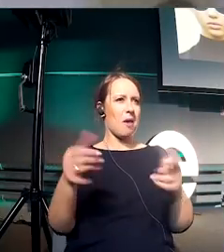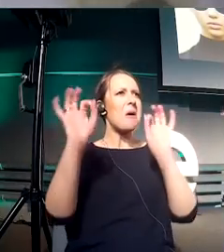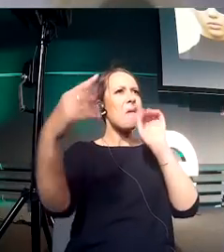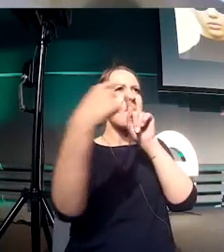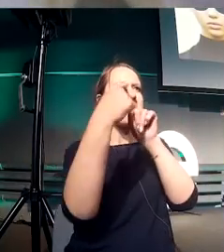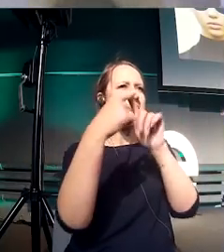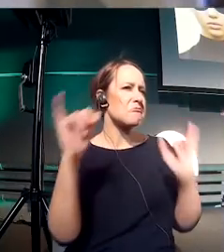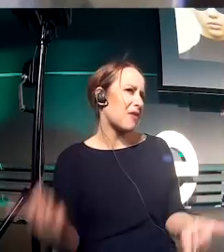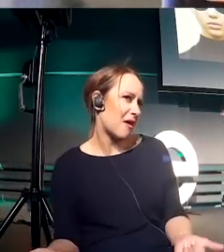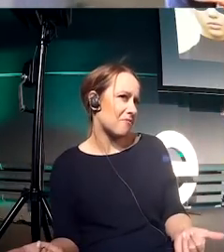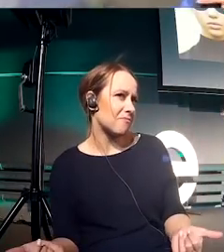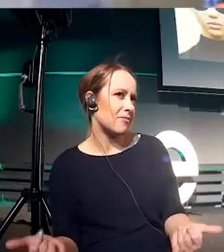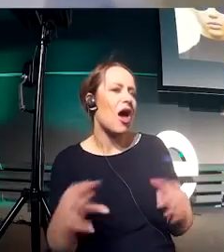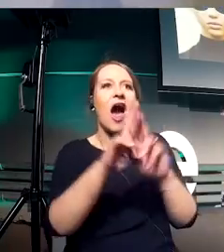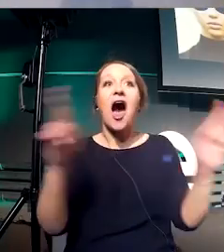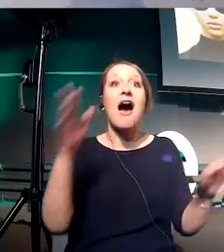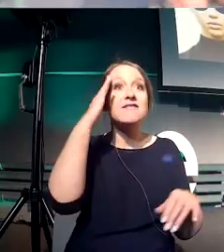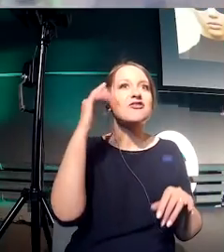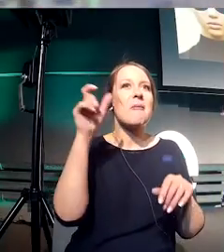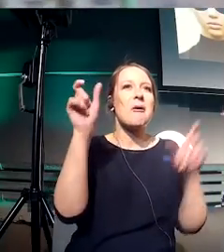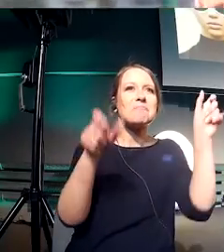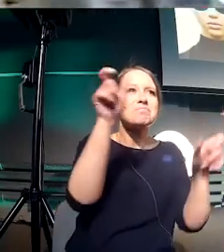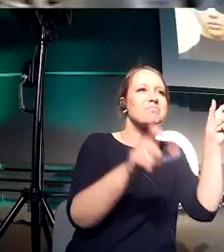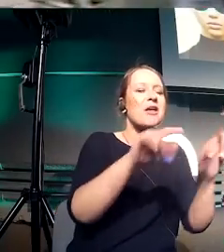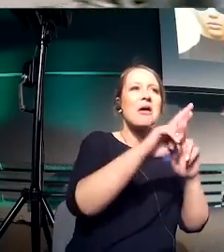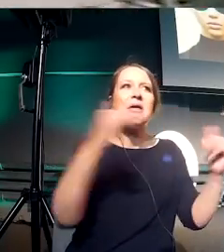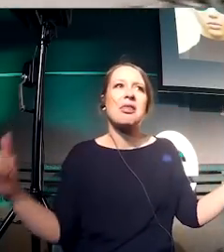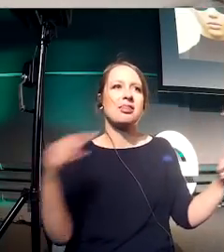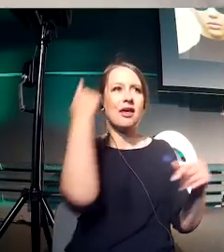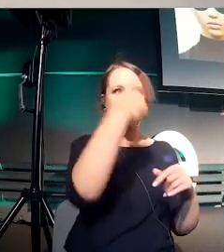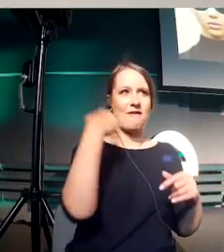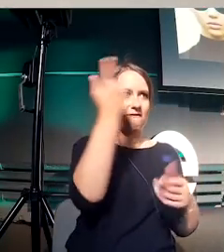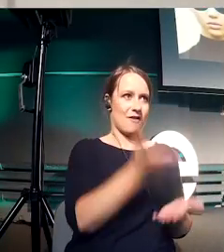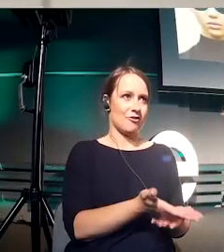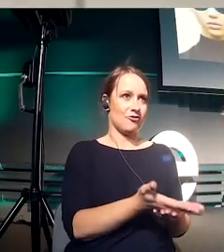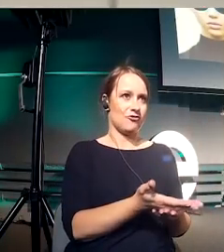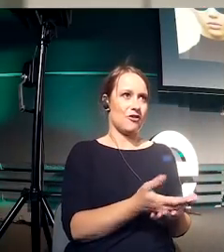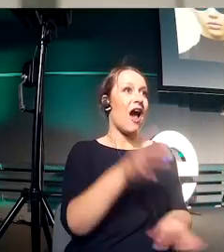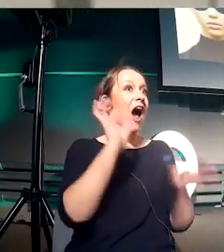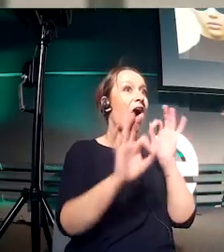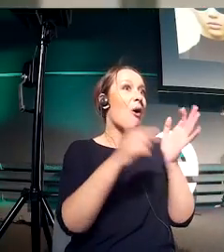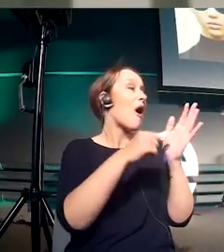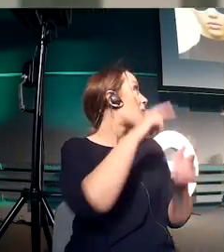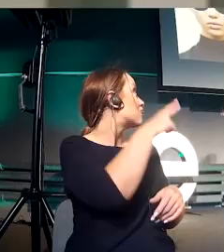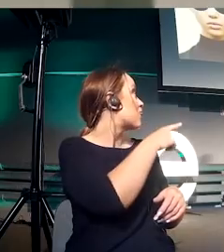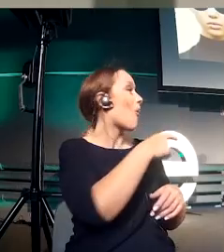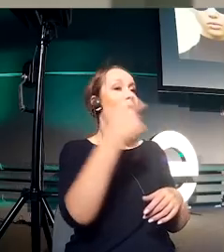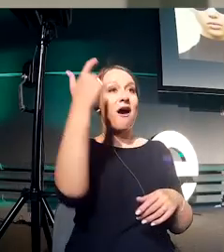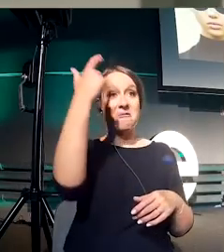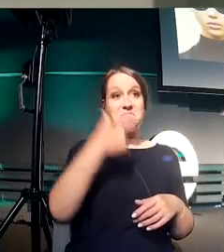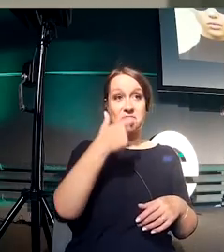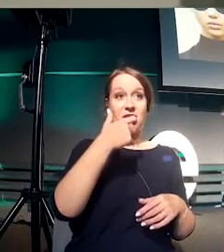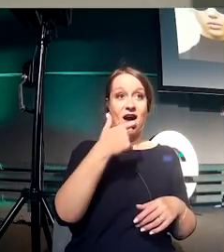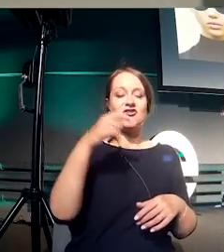different faces. This specific example shows every decision in making these glasses was